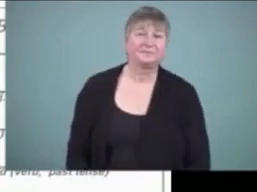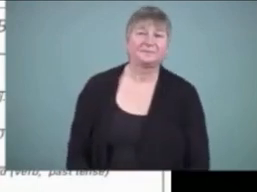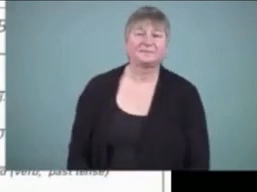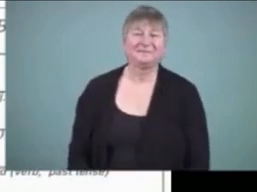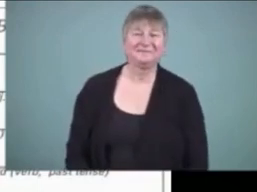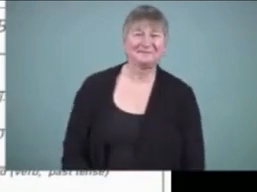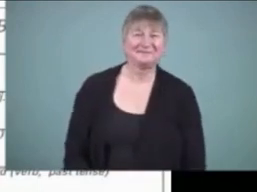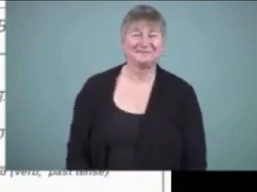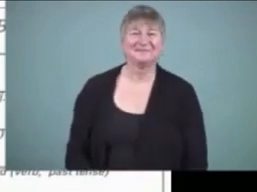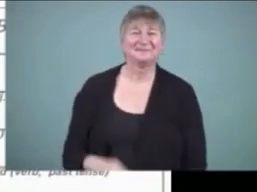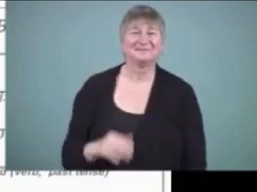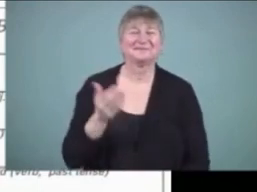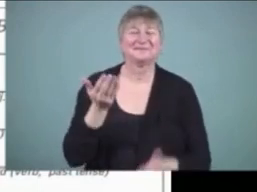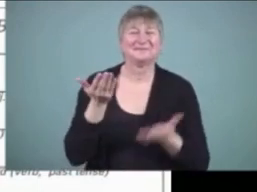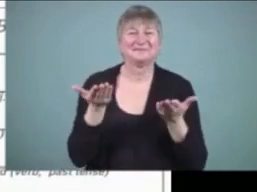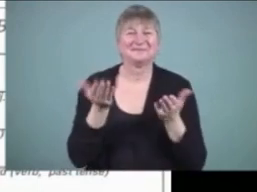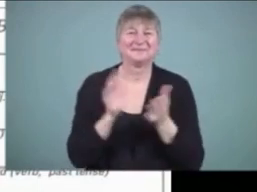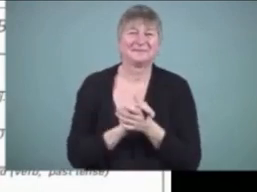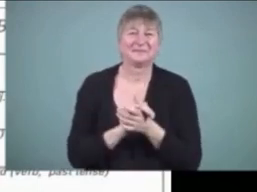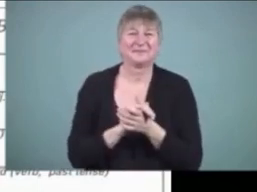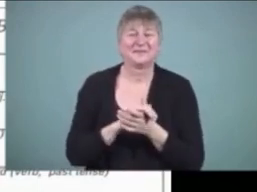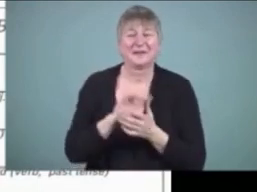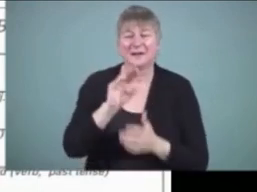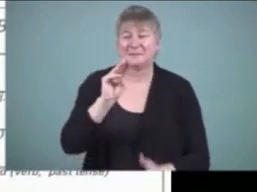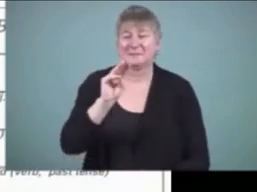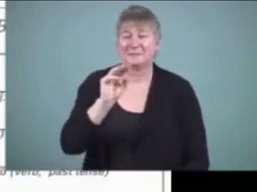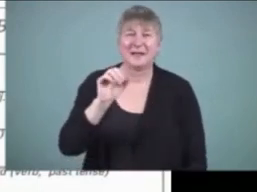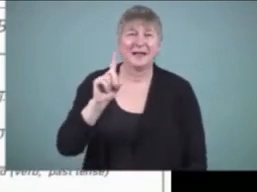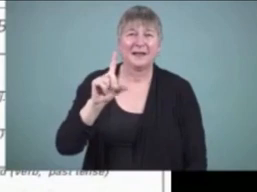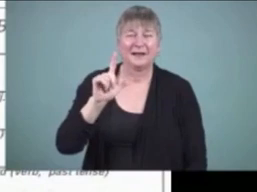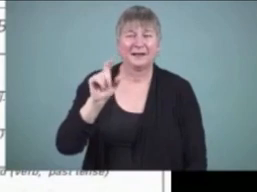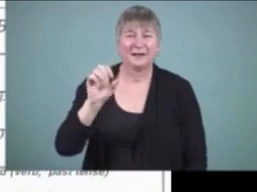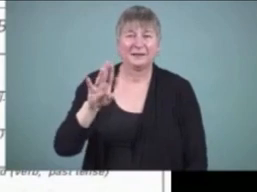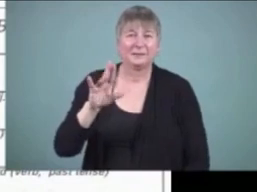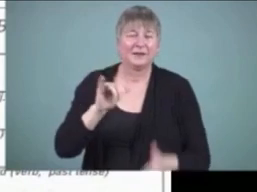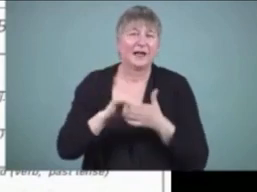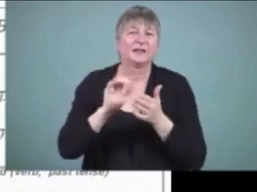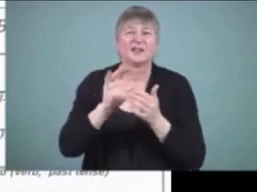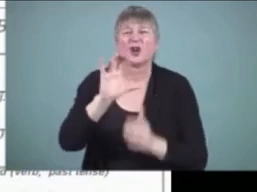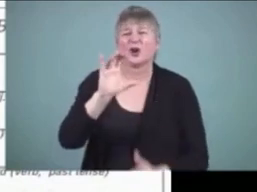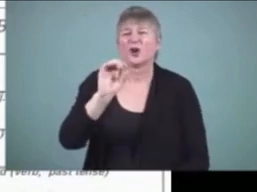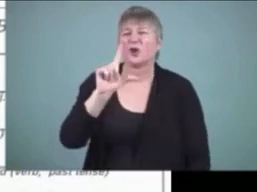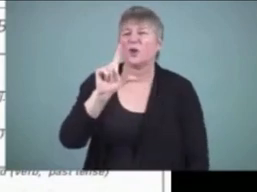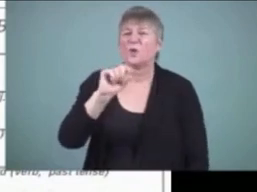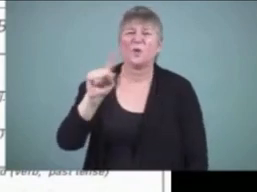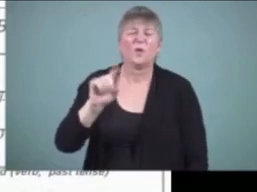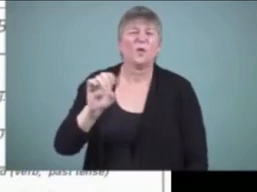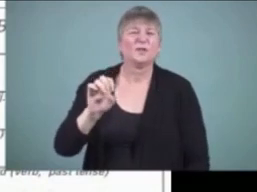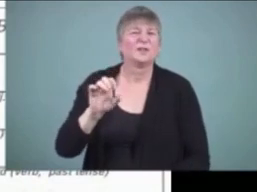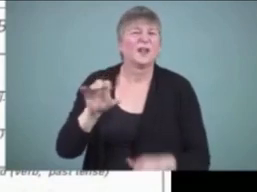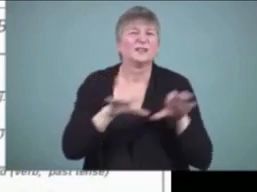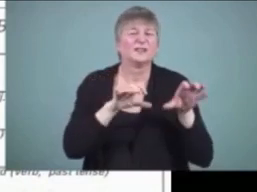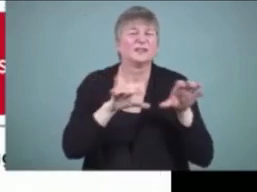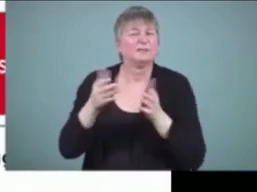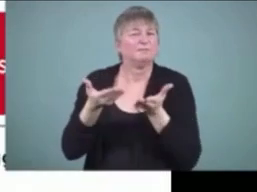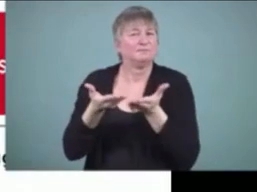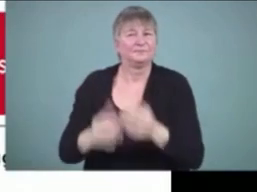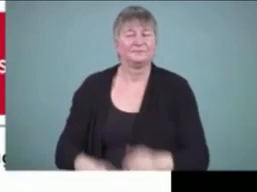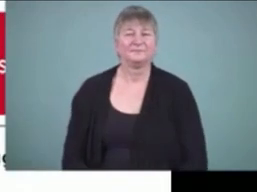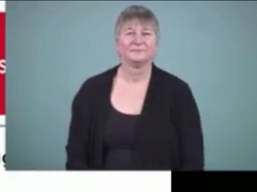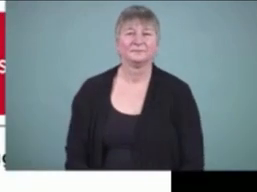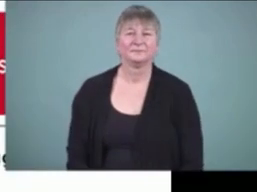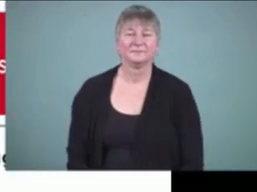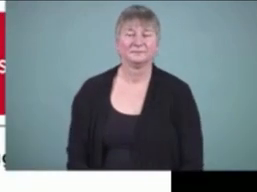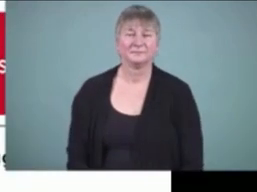just an example of a mad lib as one example of a close activity that is great for writing development next slide